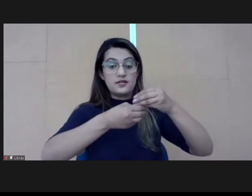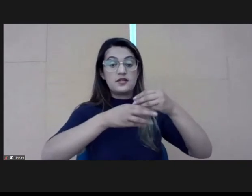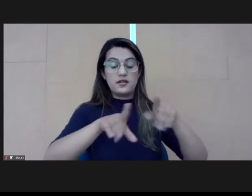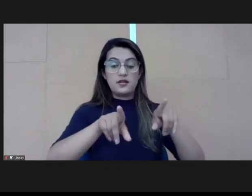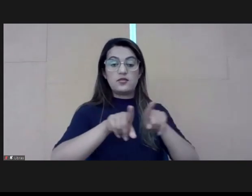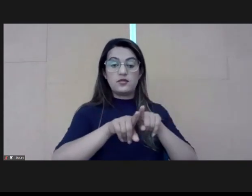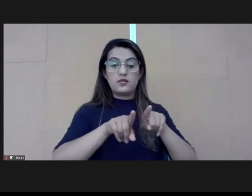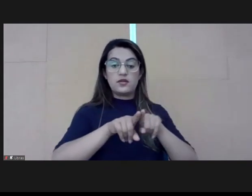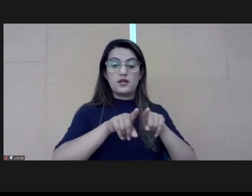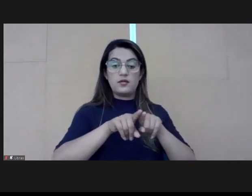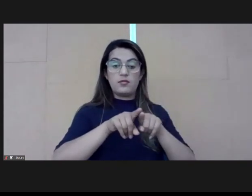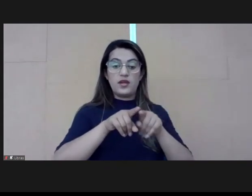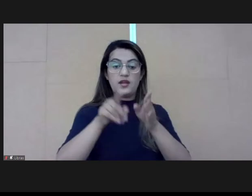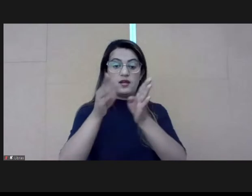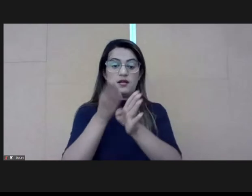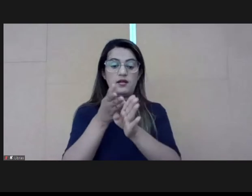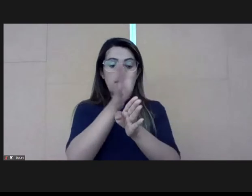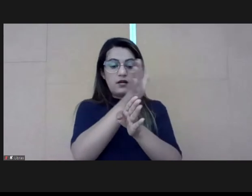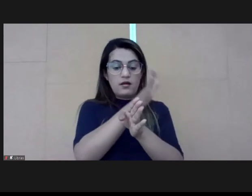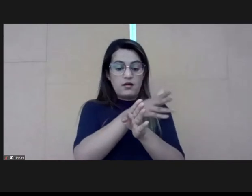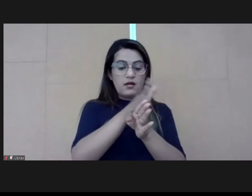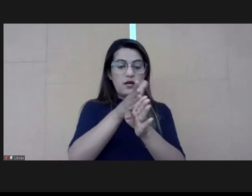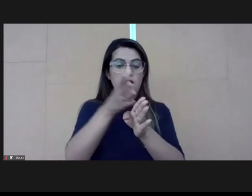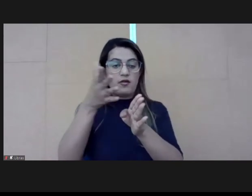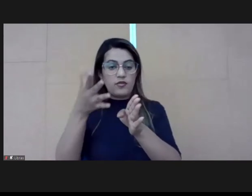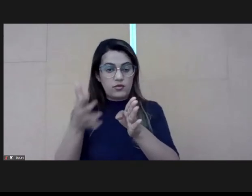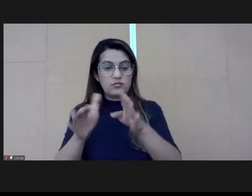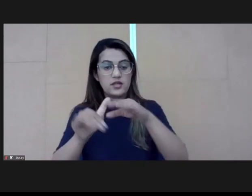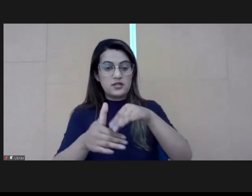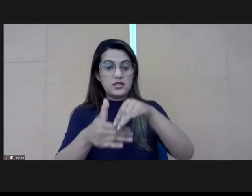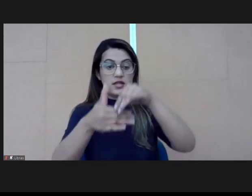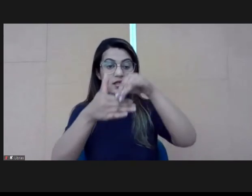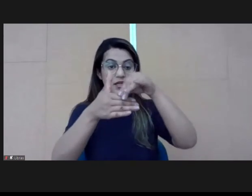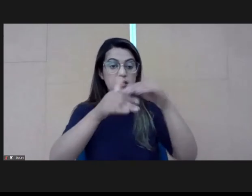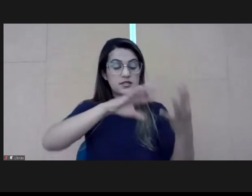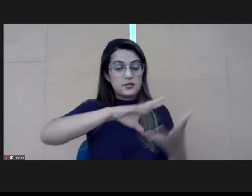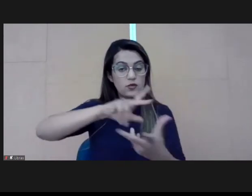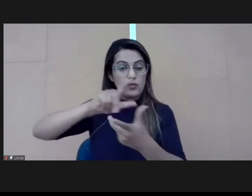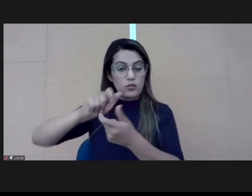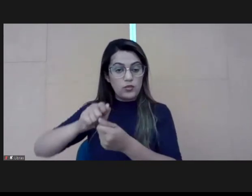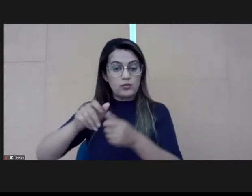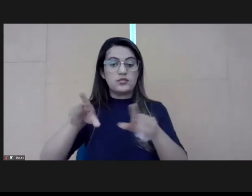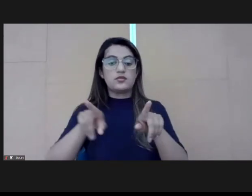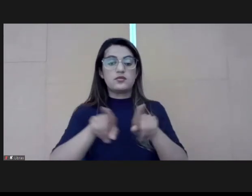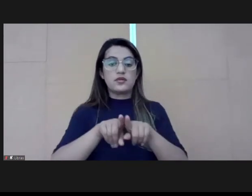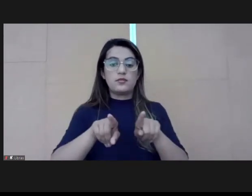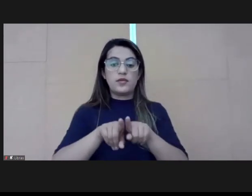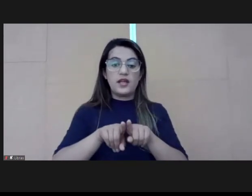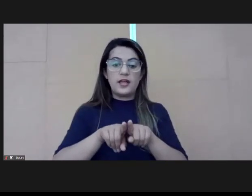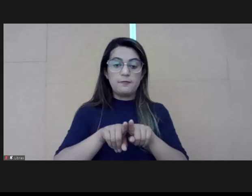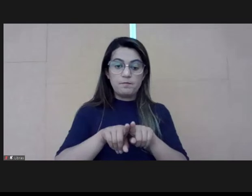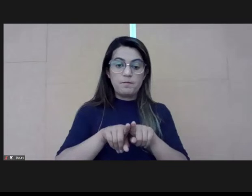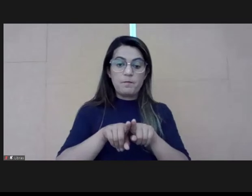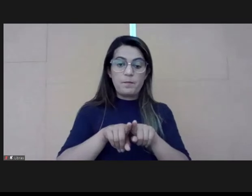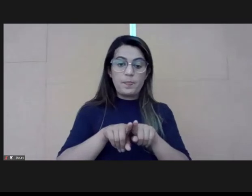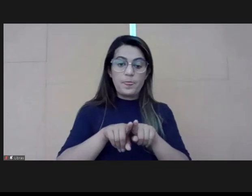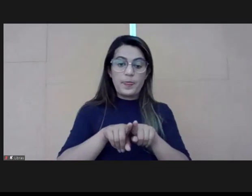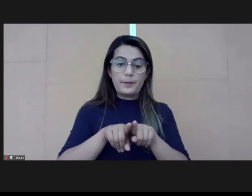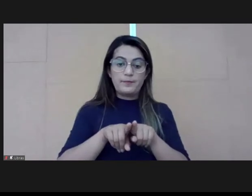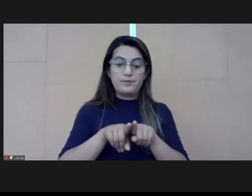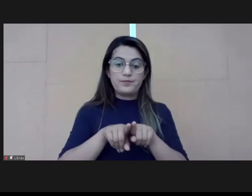And to be inserted in this, it's very important. So thank you very much, Pooja,